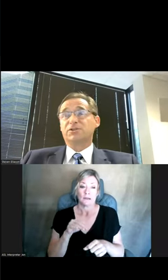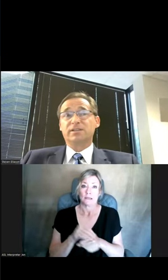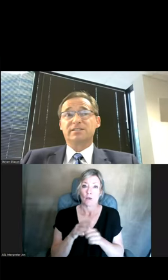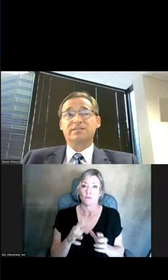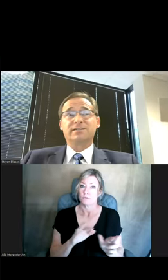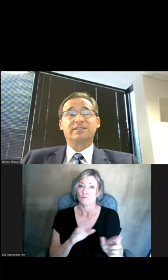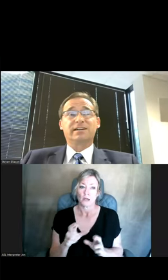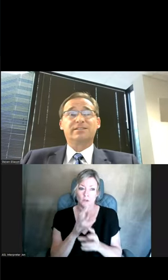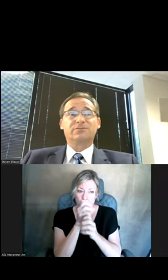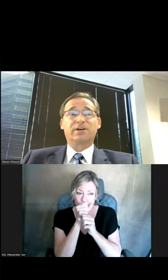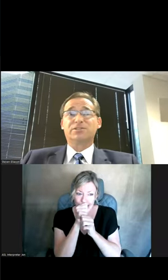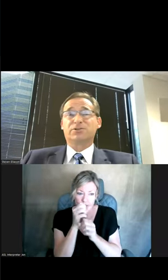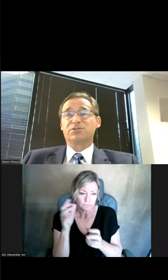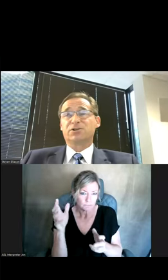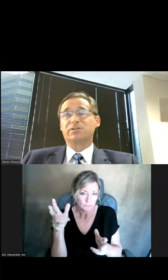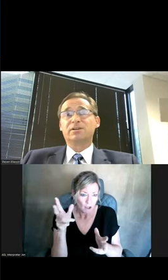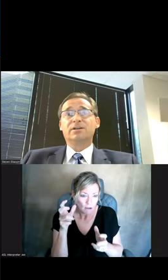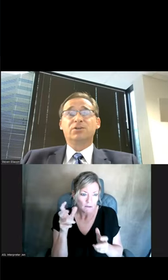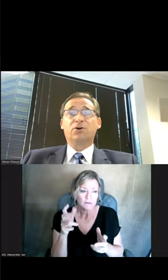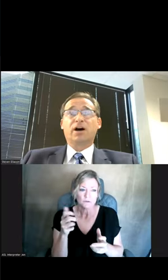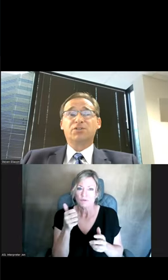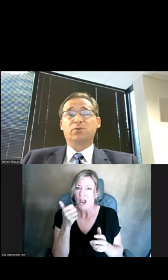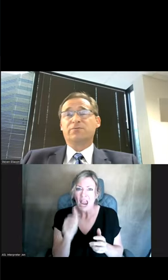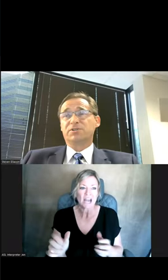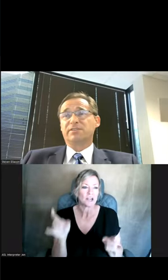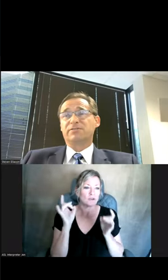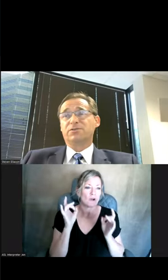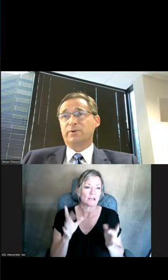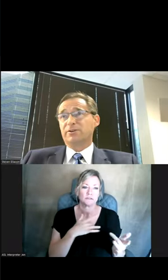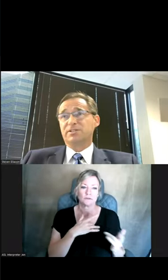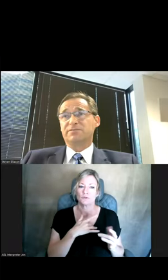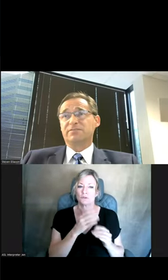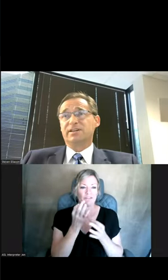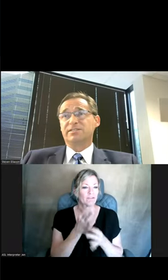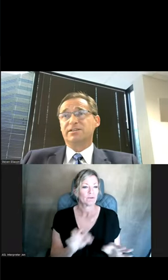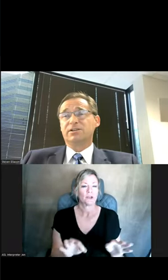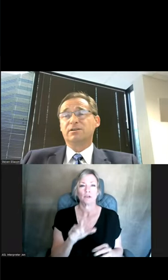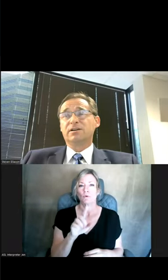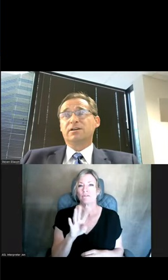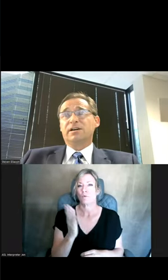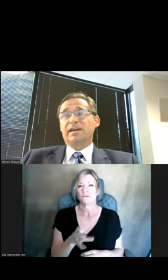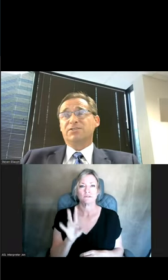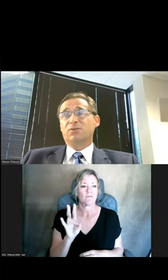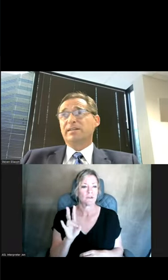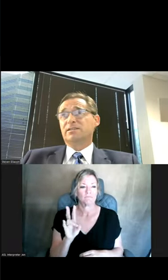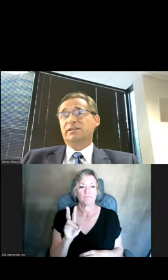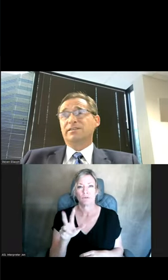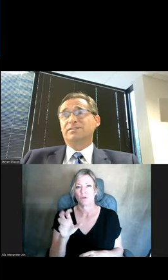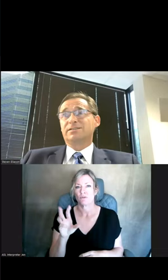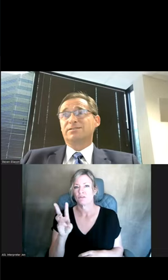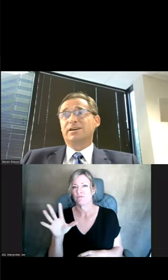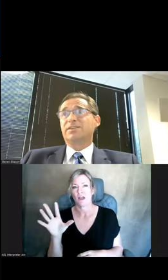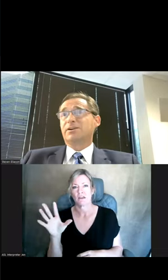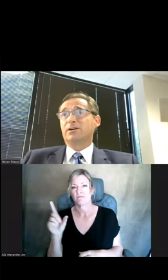confidentially listen to any size crisis or concern, no cost, 24-7, 365 days a year. And so basically,